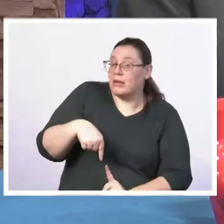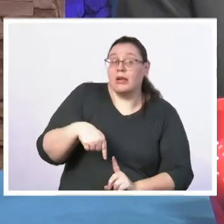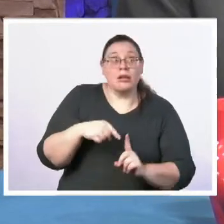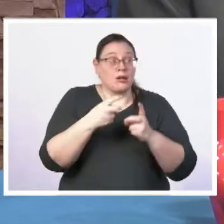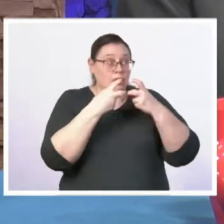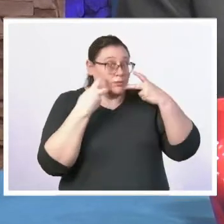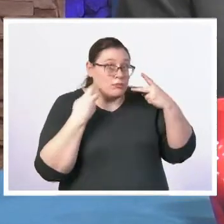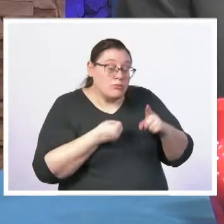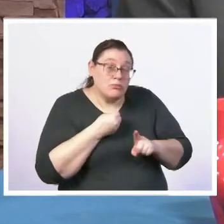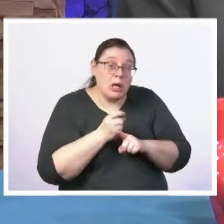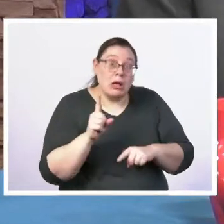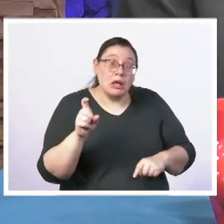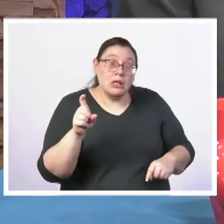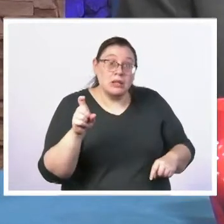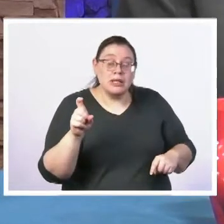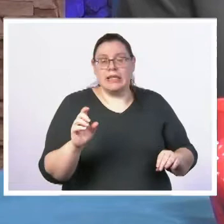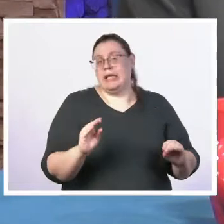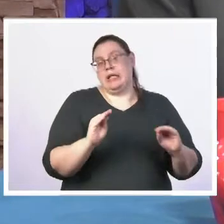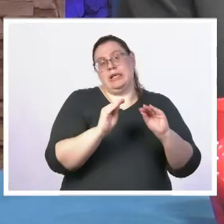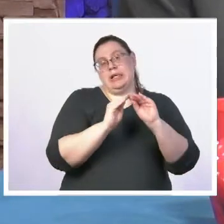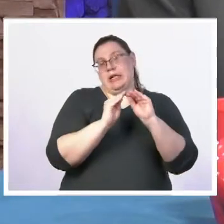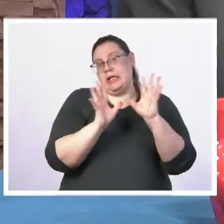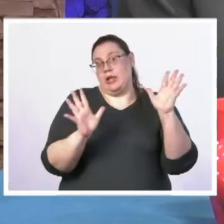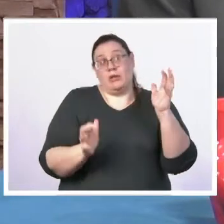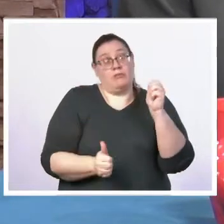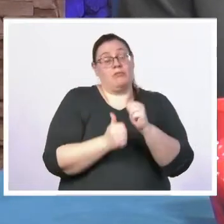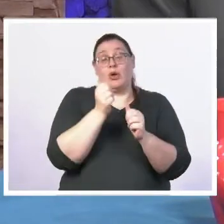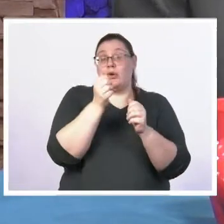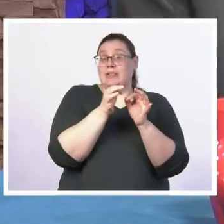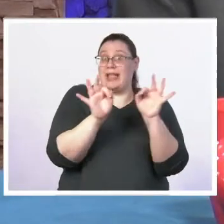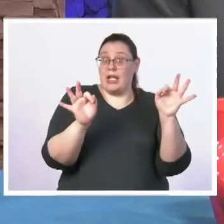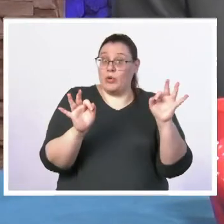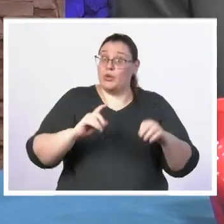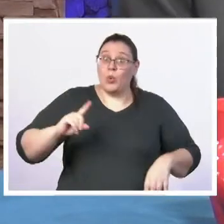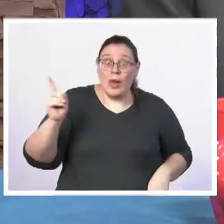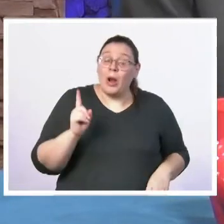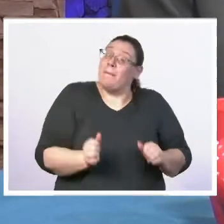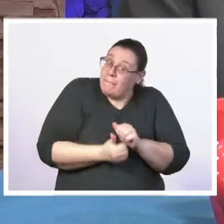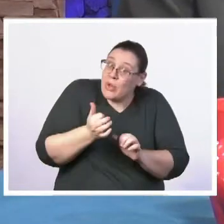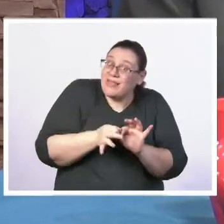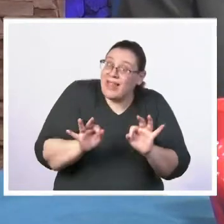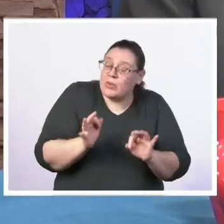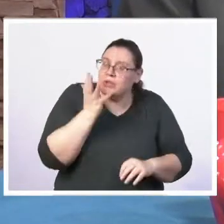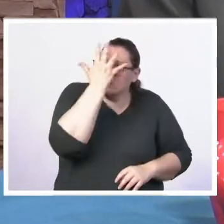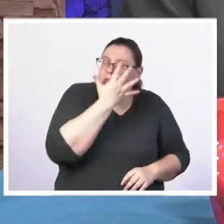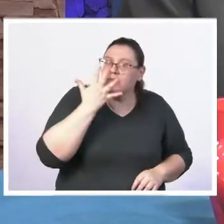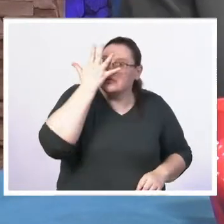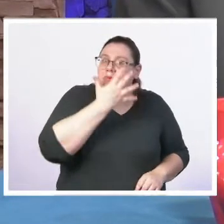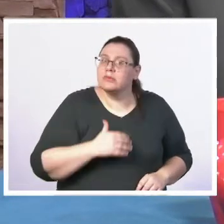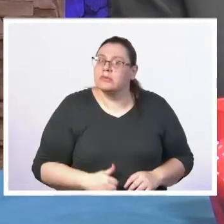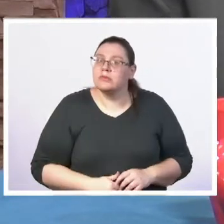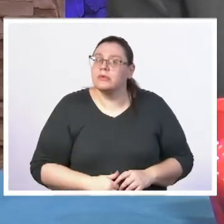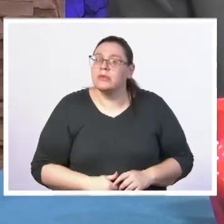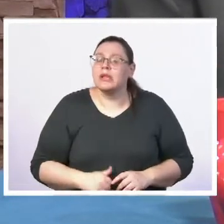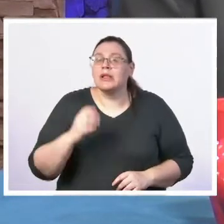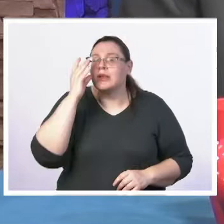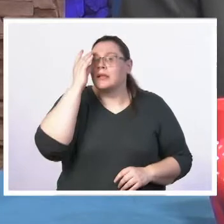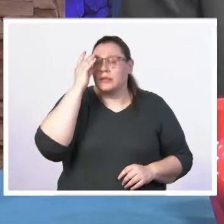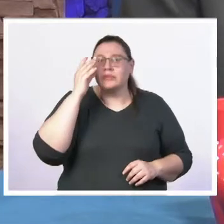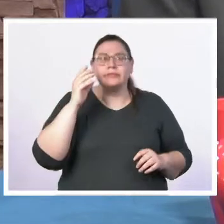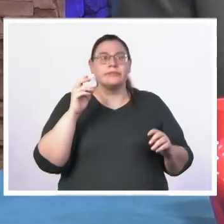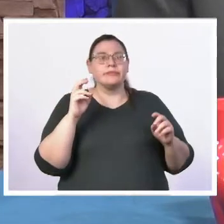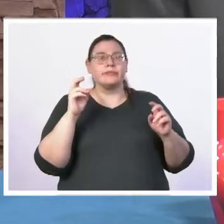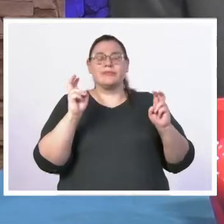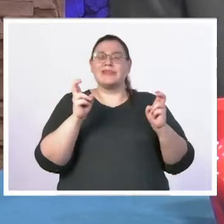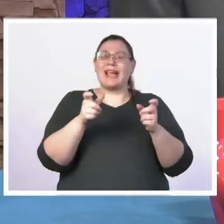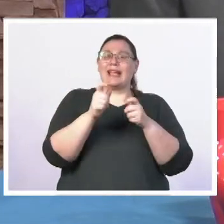impact clearly with most of the language actually being on the face there it's almost like a text you